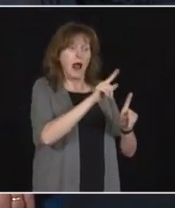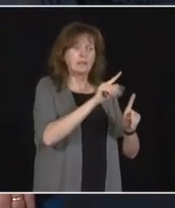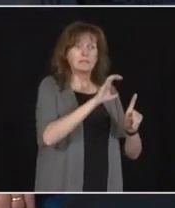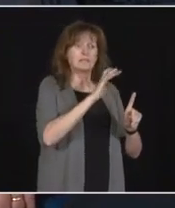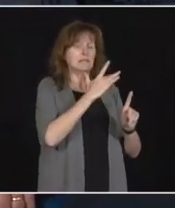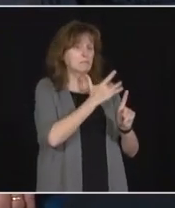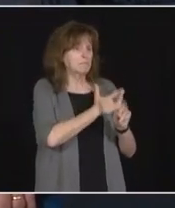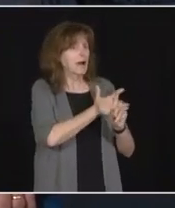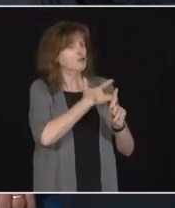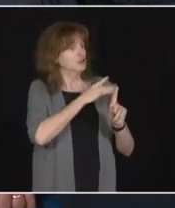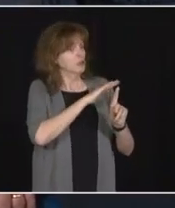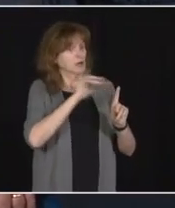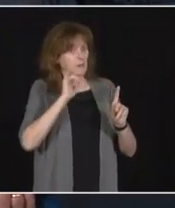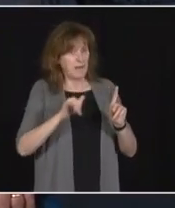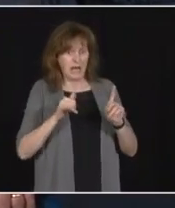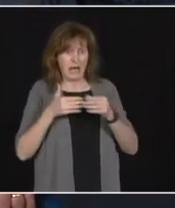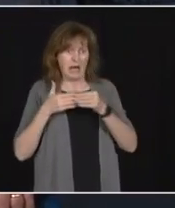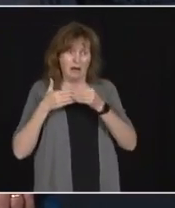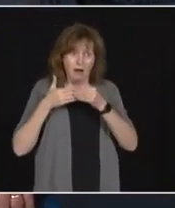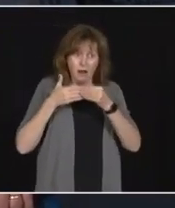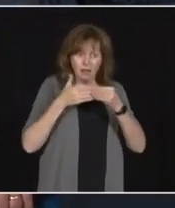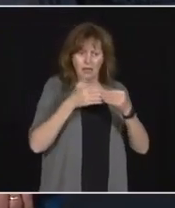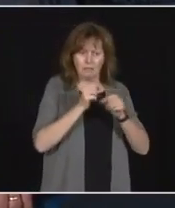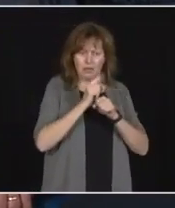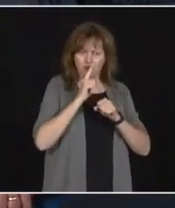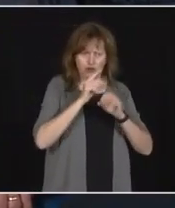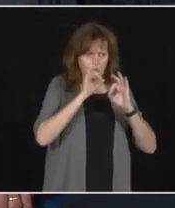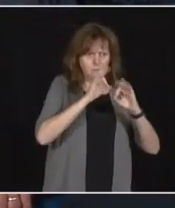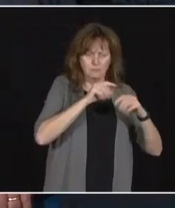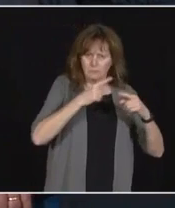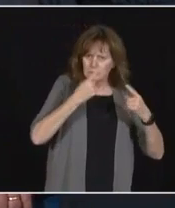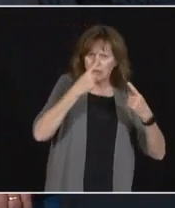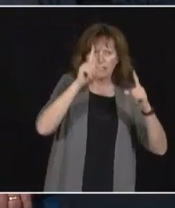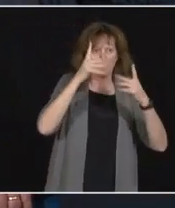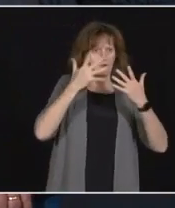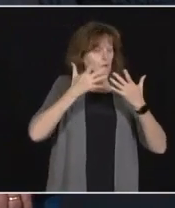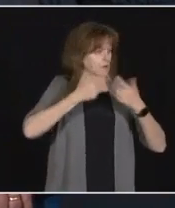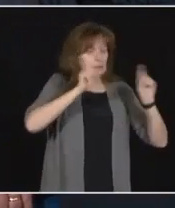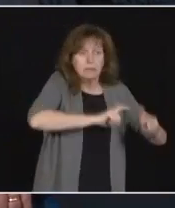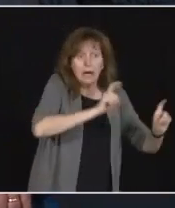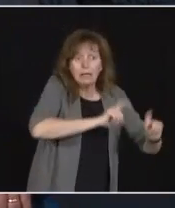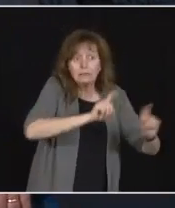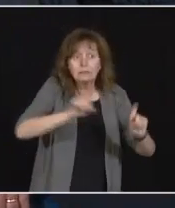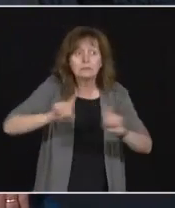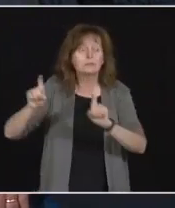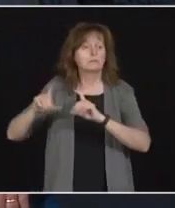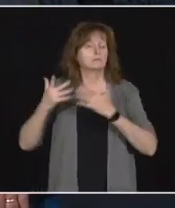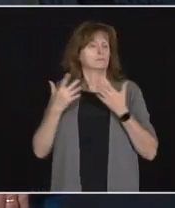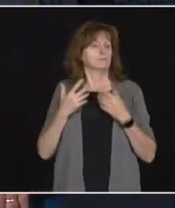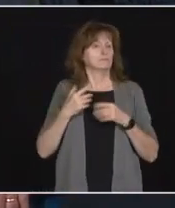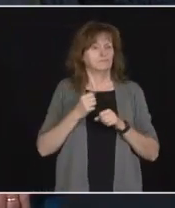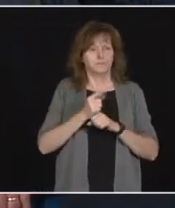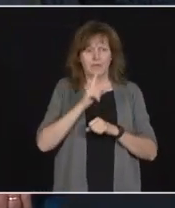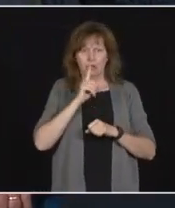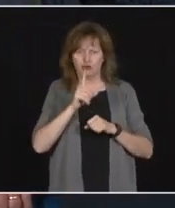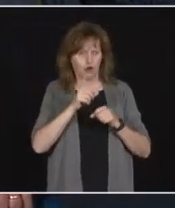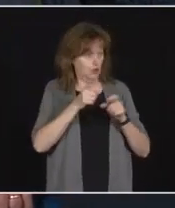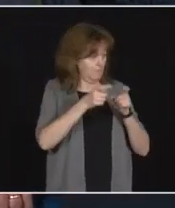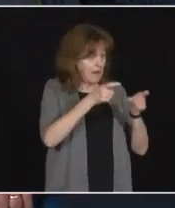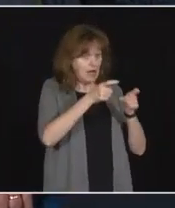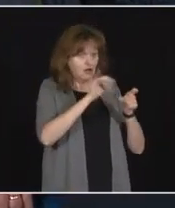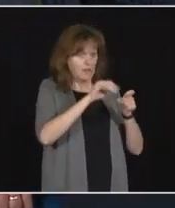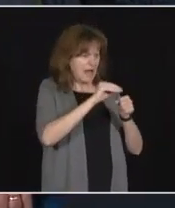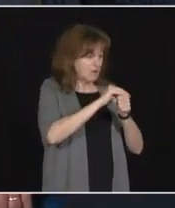Aggressive testing, screening and surveillance, managing outbreaks, and the spread of COVID-19 have resulted in